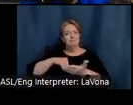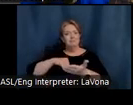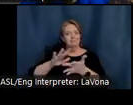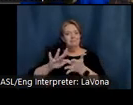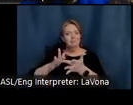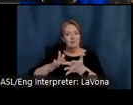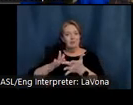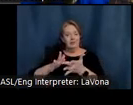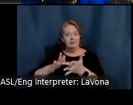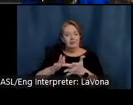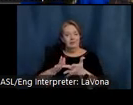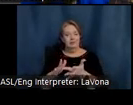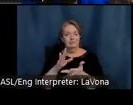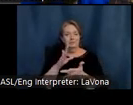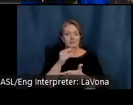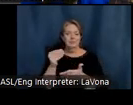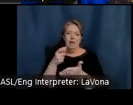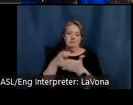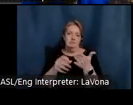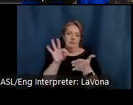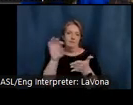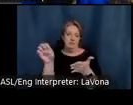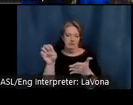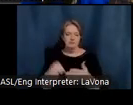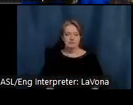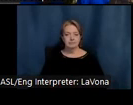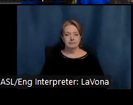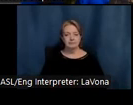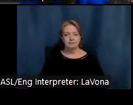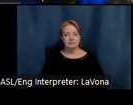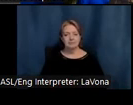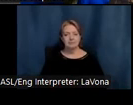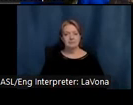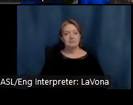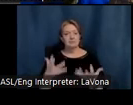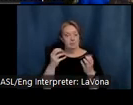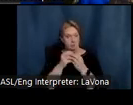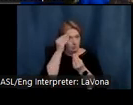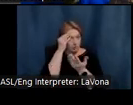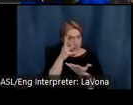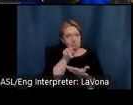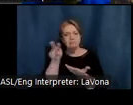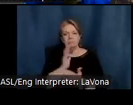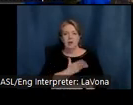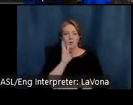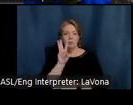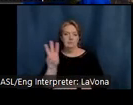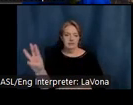online, and a fee is required. Please find more details on our website.